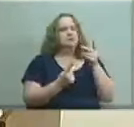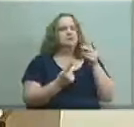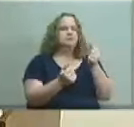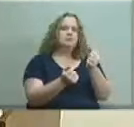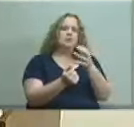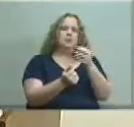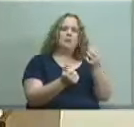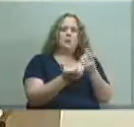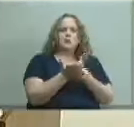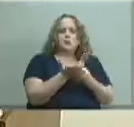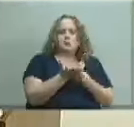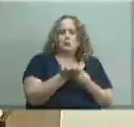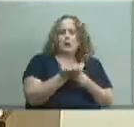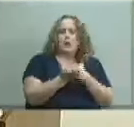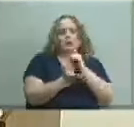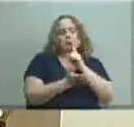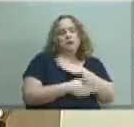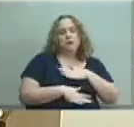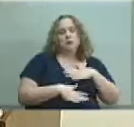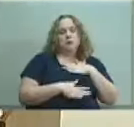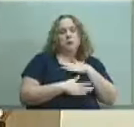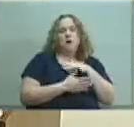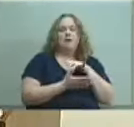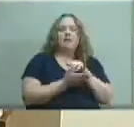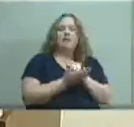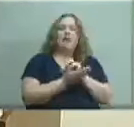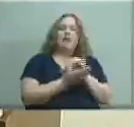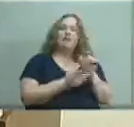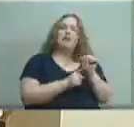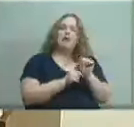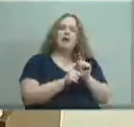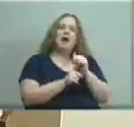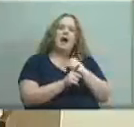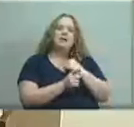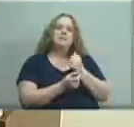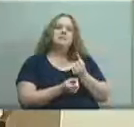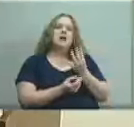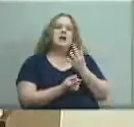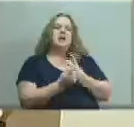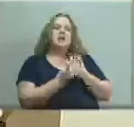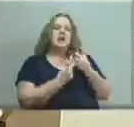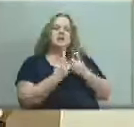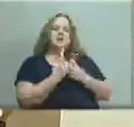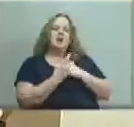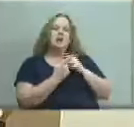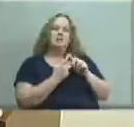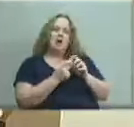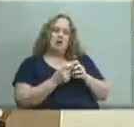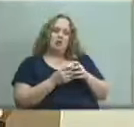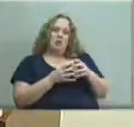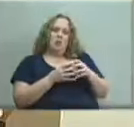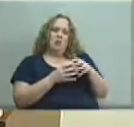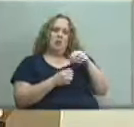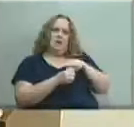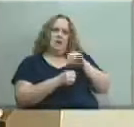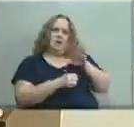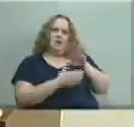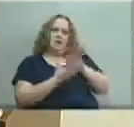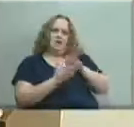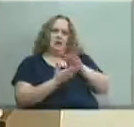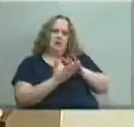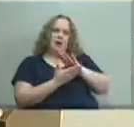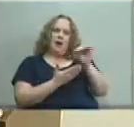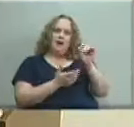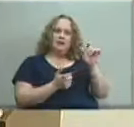the discussion and i enjoyed it a lot they also had a lot of questions about the growth in their school and the